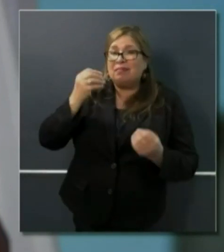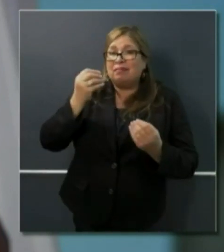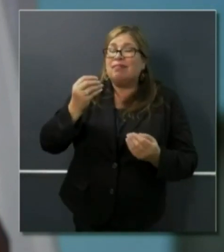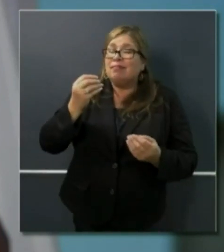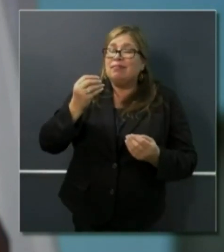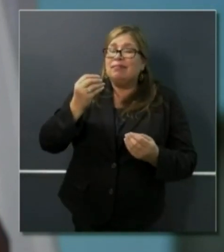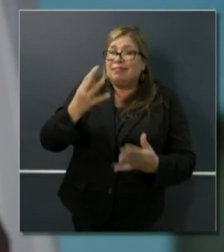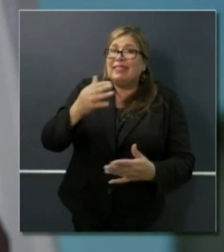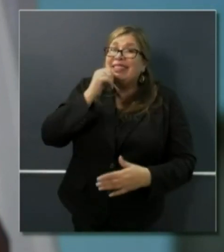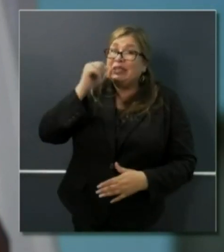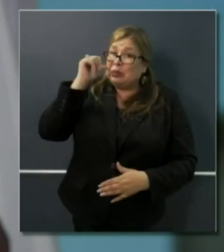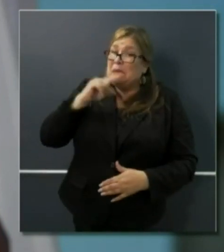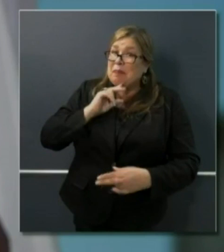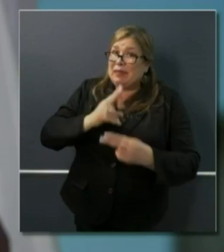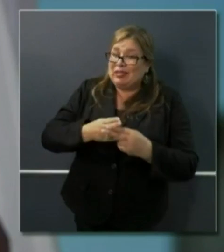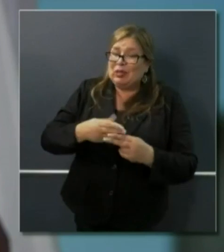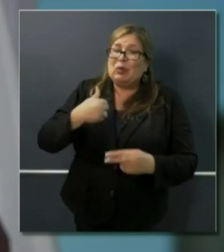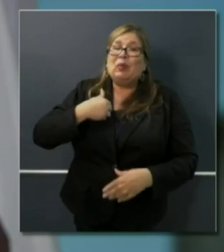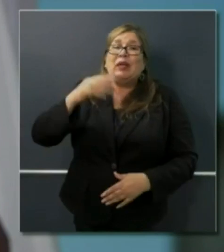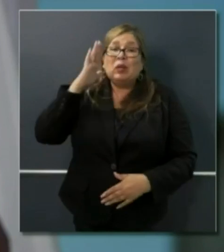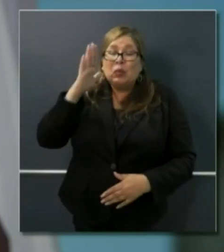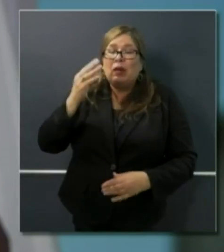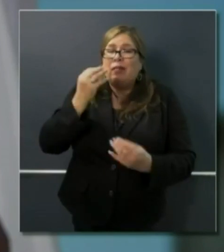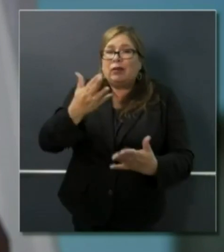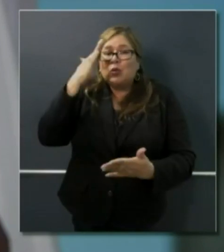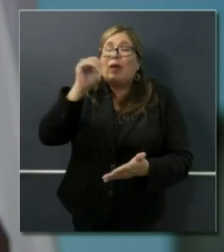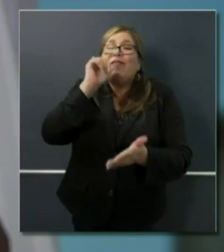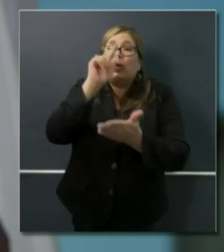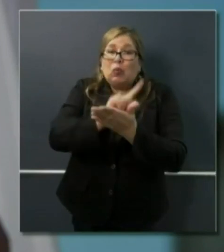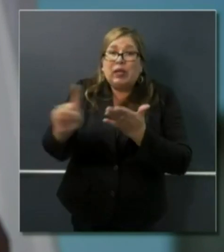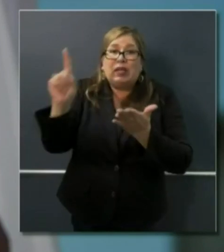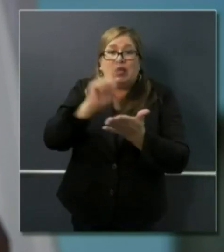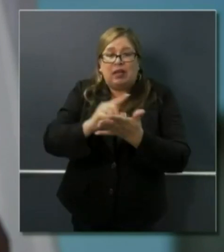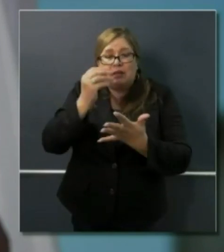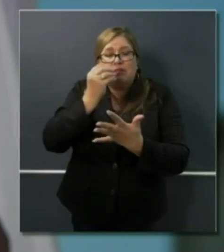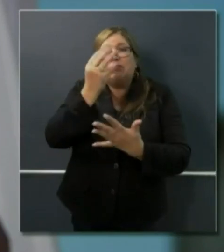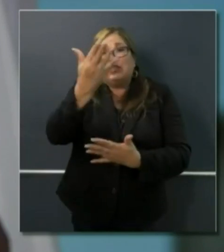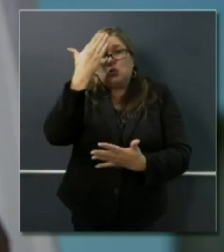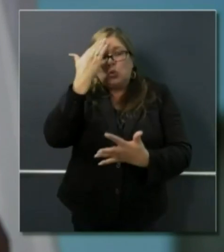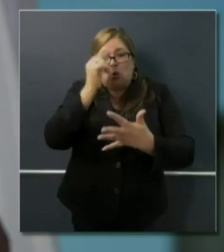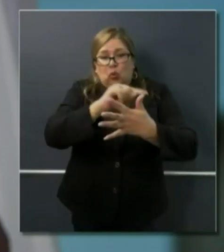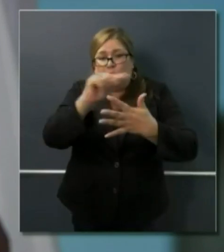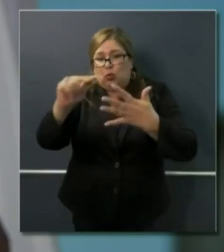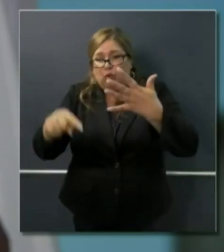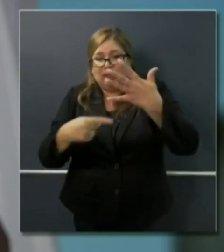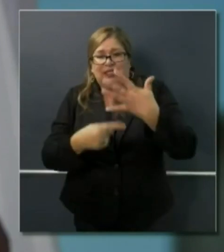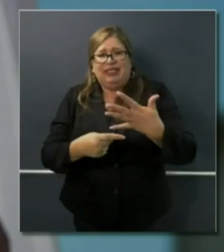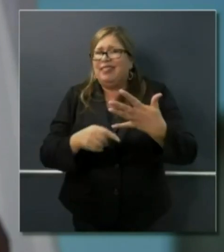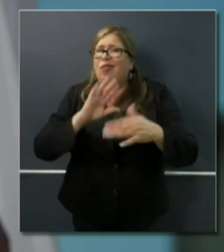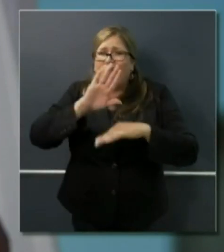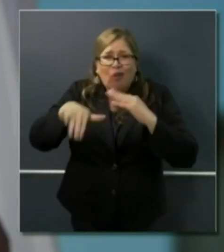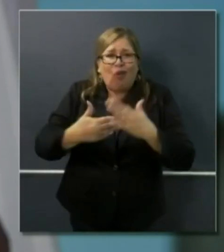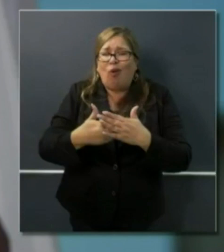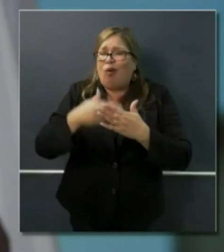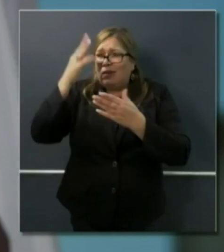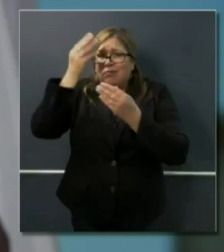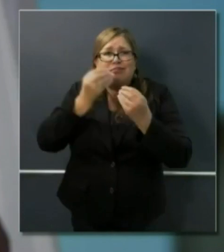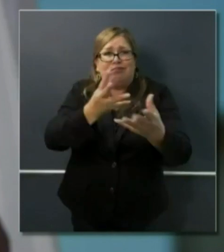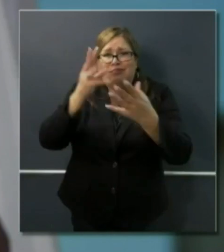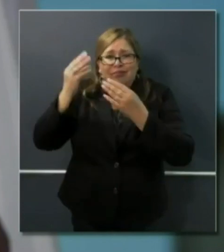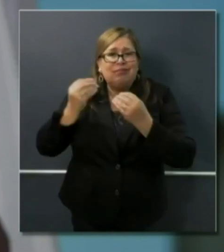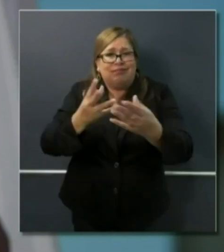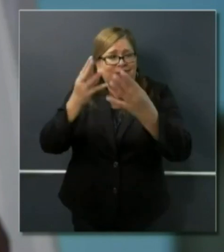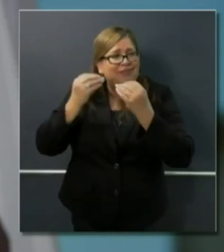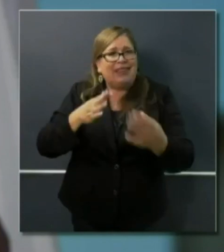relates to the progress in each of those six categories. So rest assured that is a commitment firm anchored on a